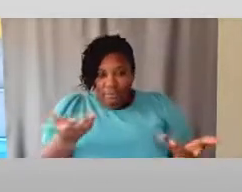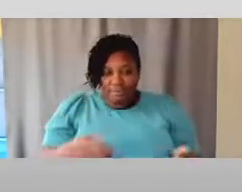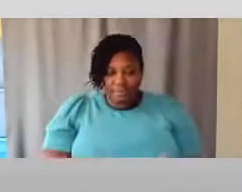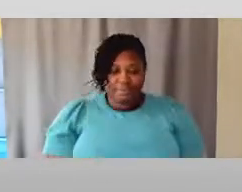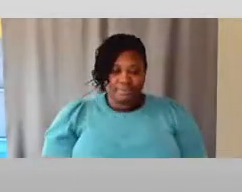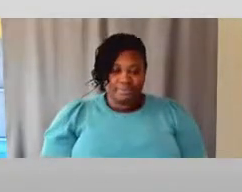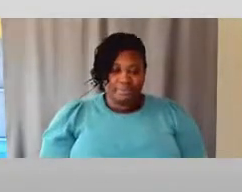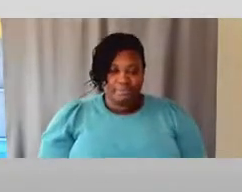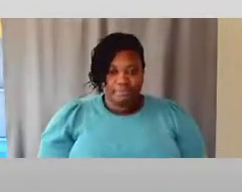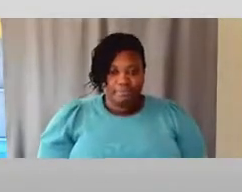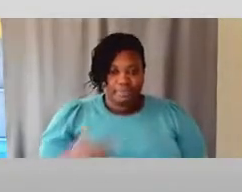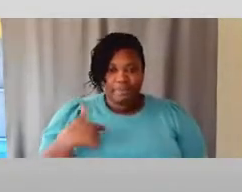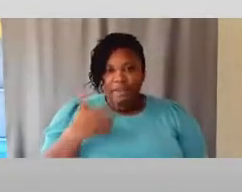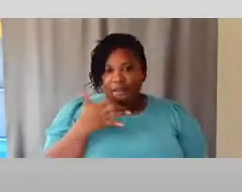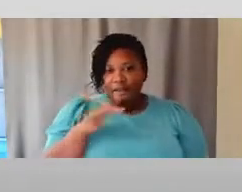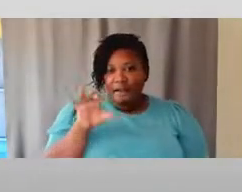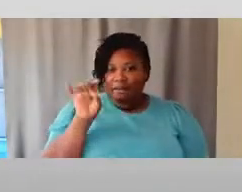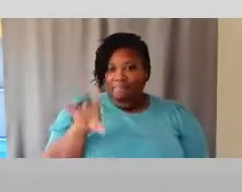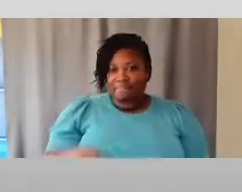a hot take, again.